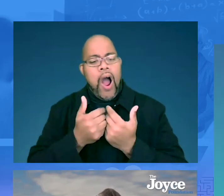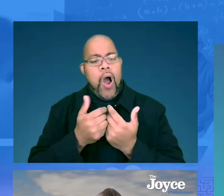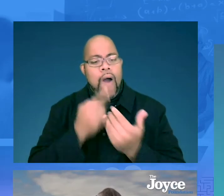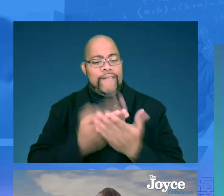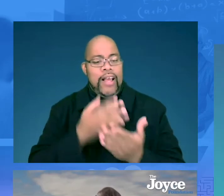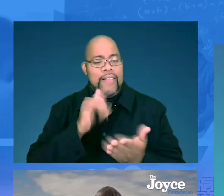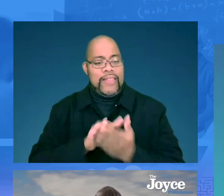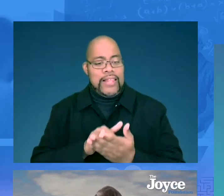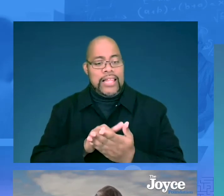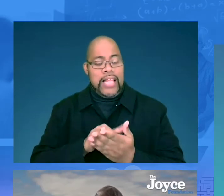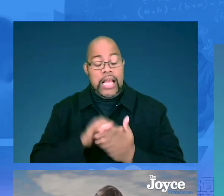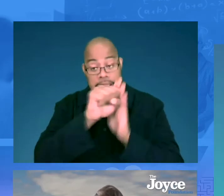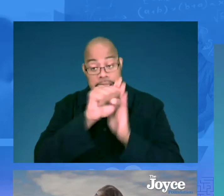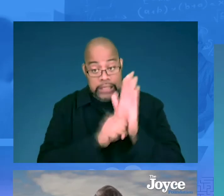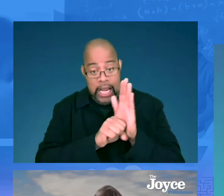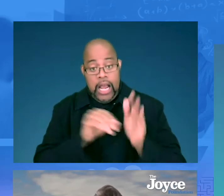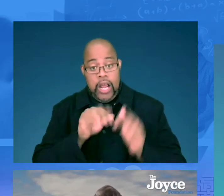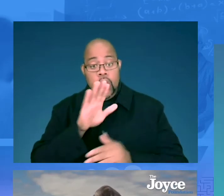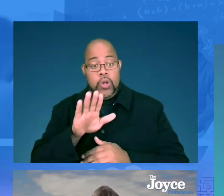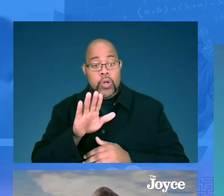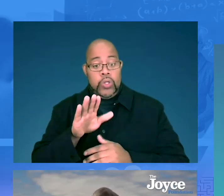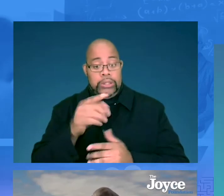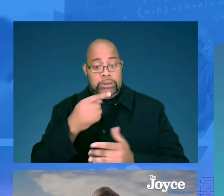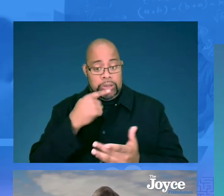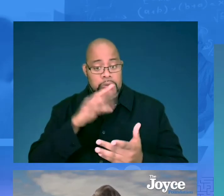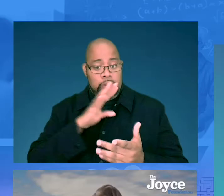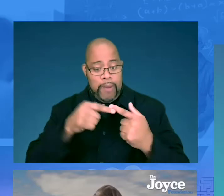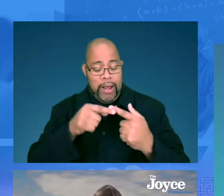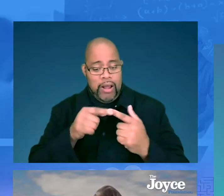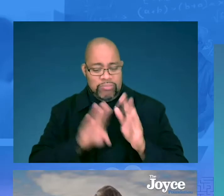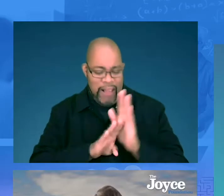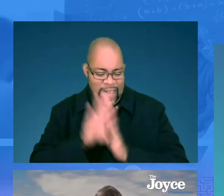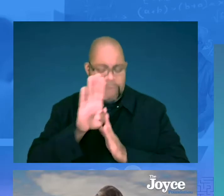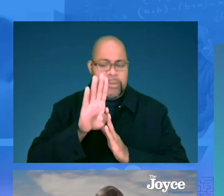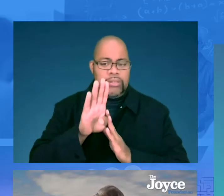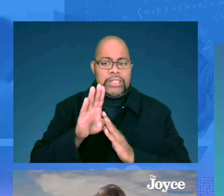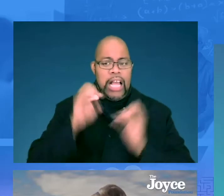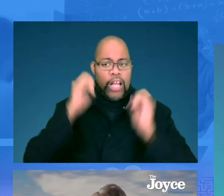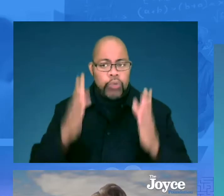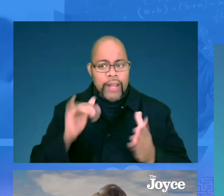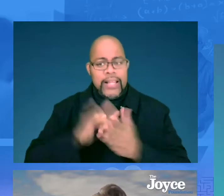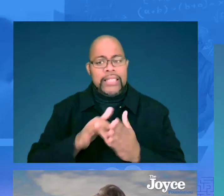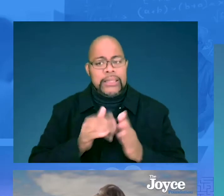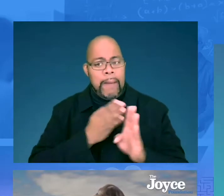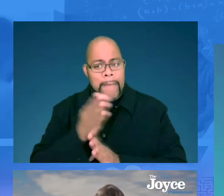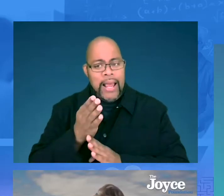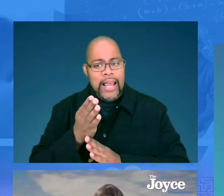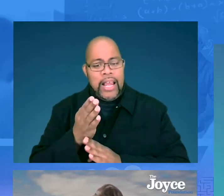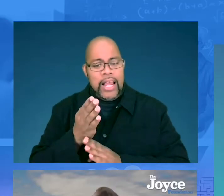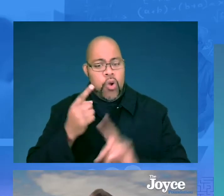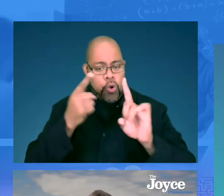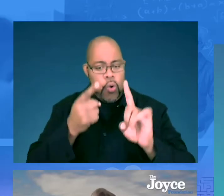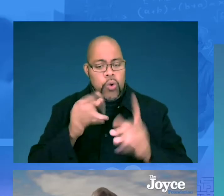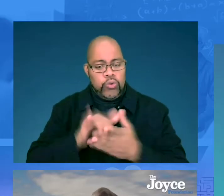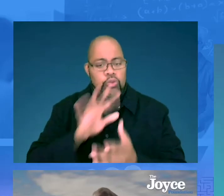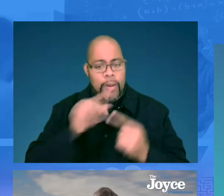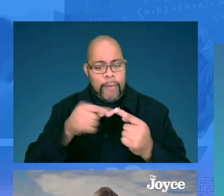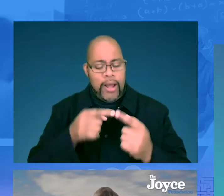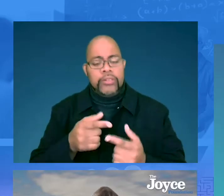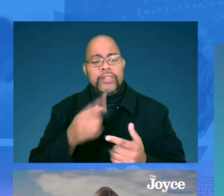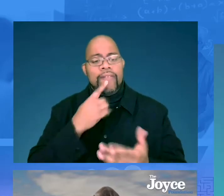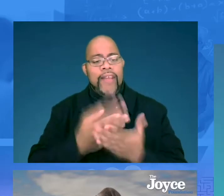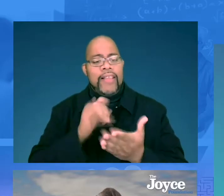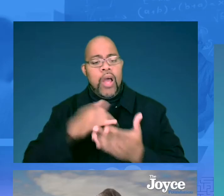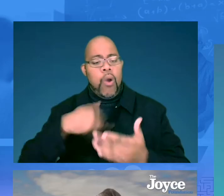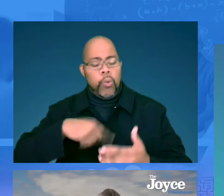bit about how the fact that the state and your administration was so focused on elevating educators, I believe is the name of the area